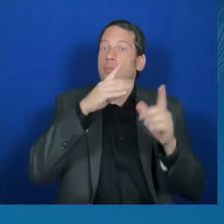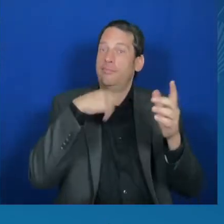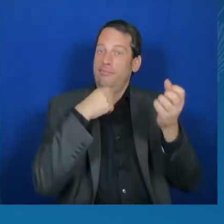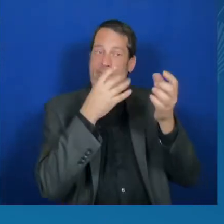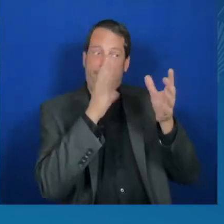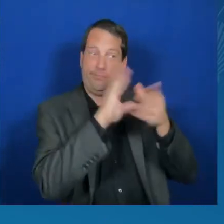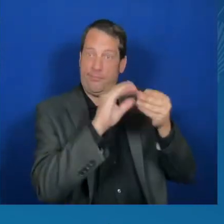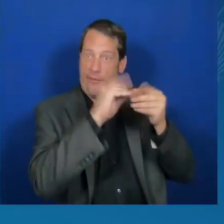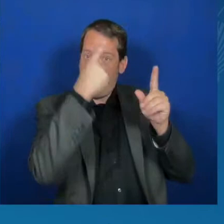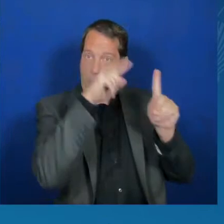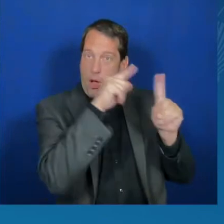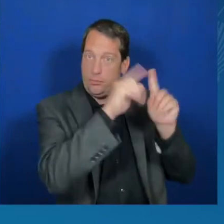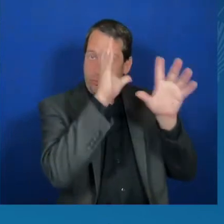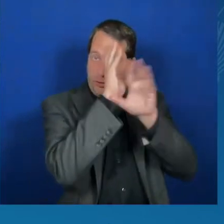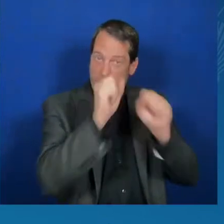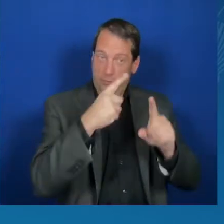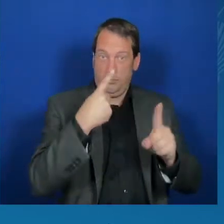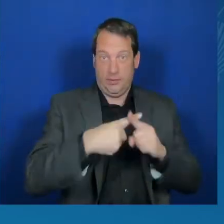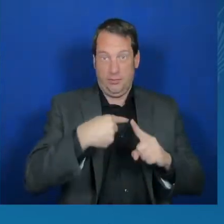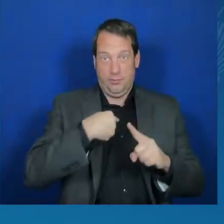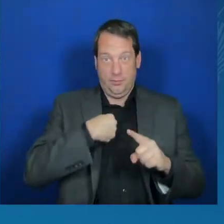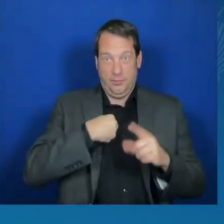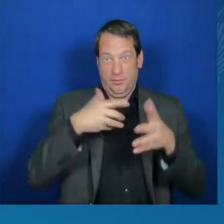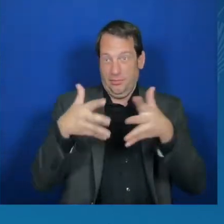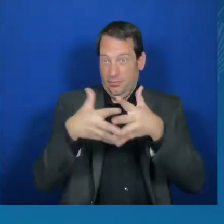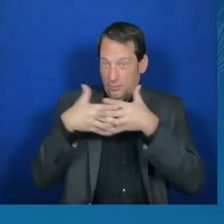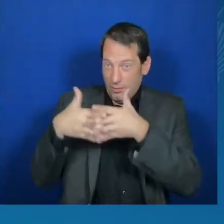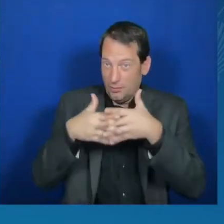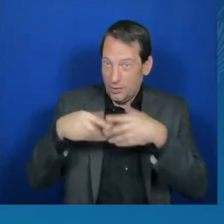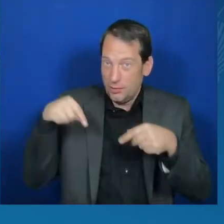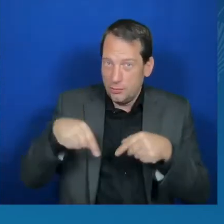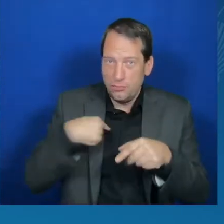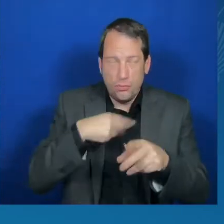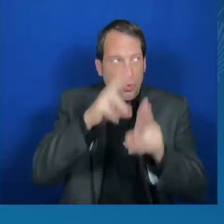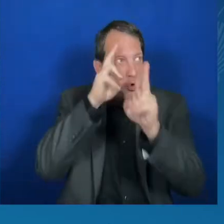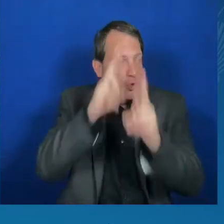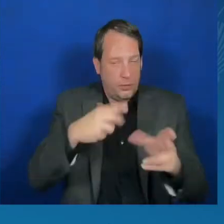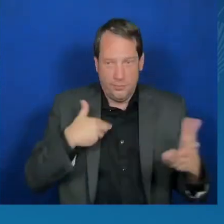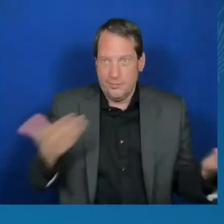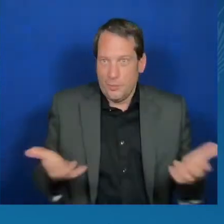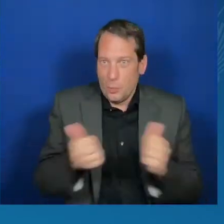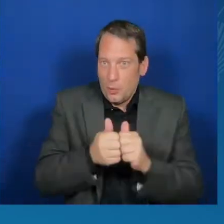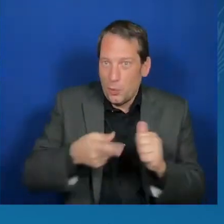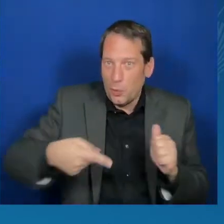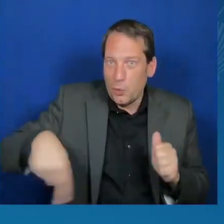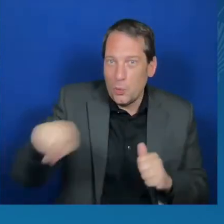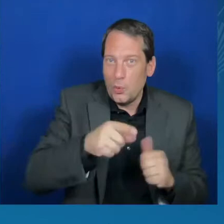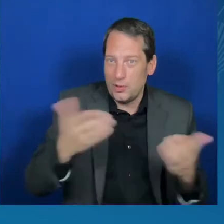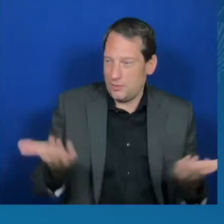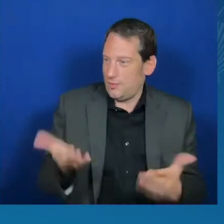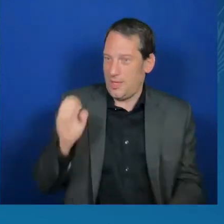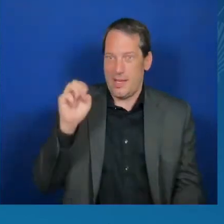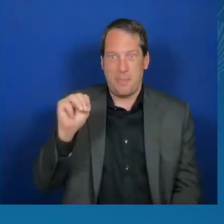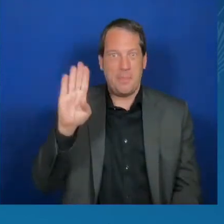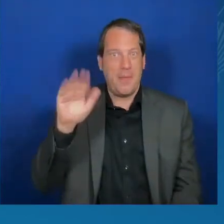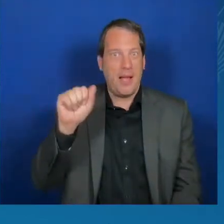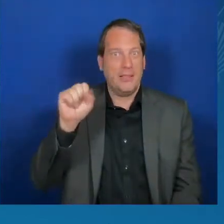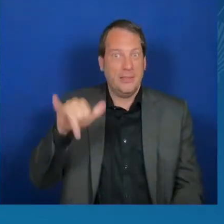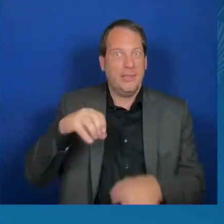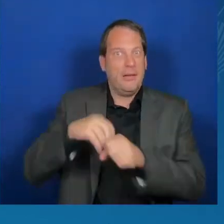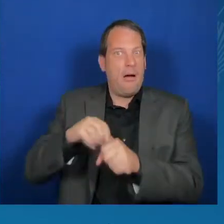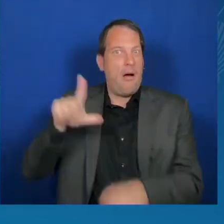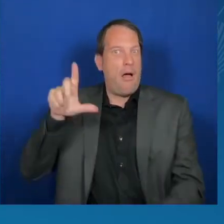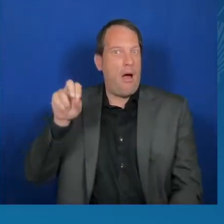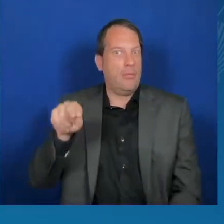here at the United States Embassy in London, as well as to be with former Prime Minister Theresa May and